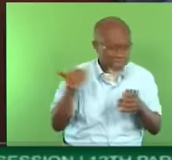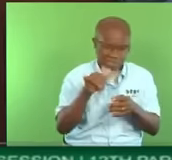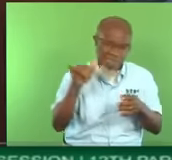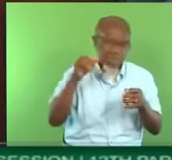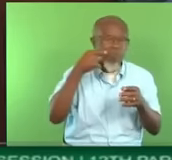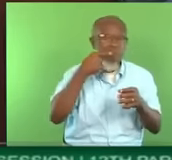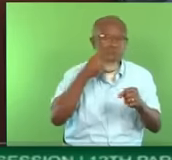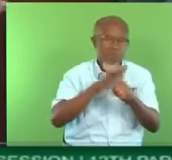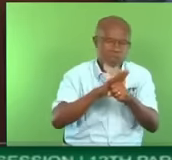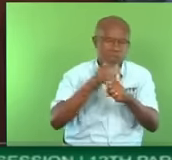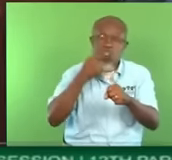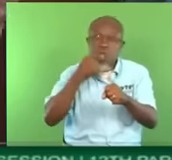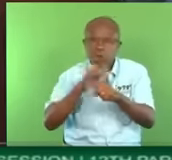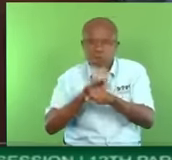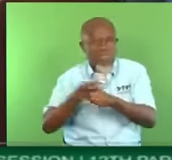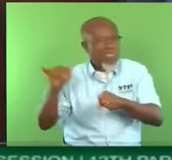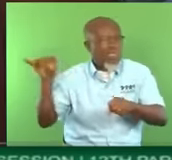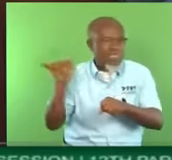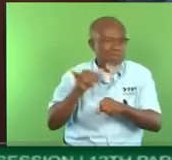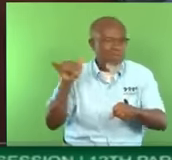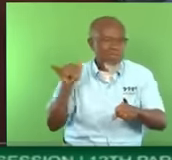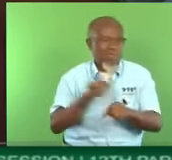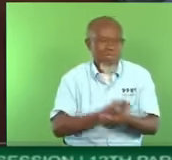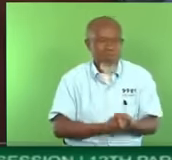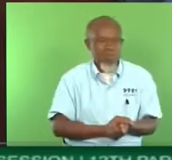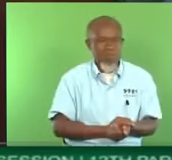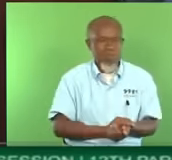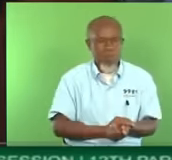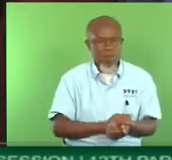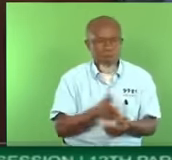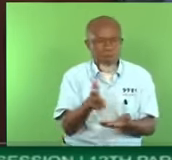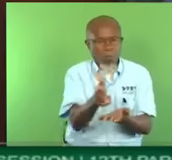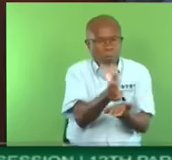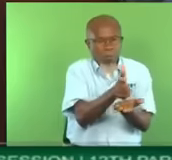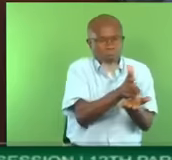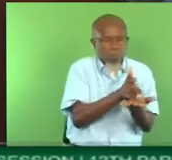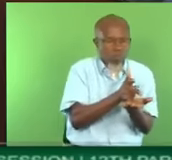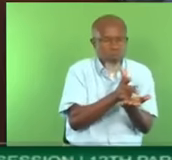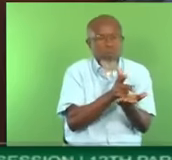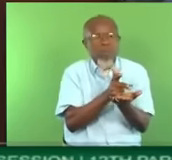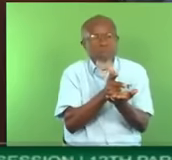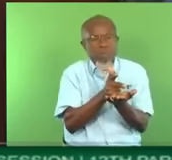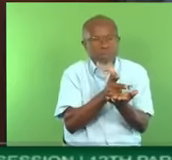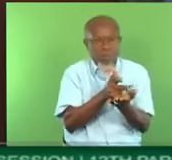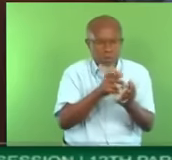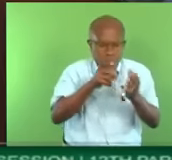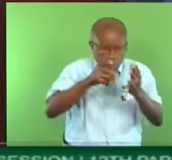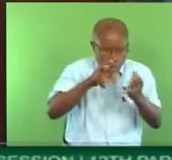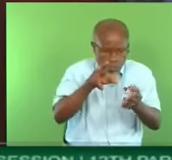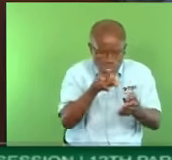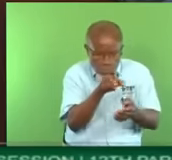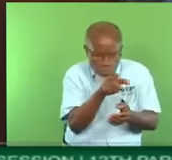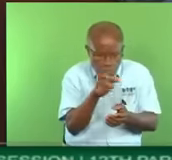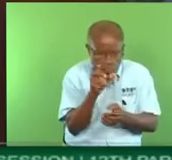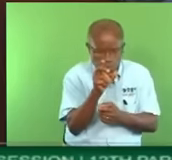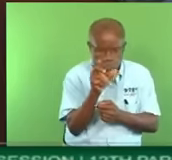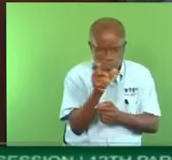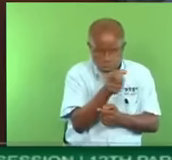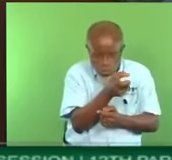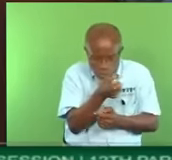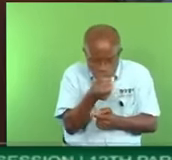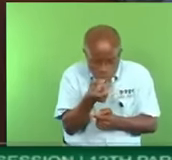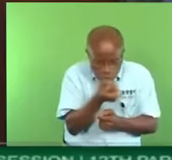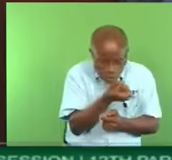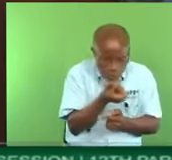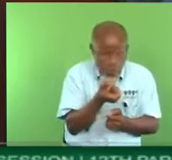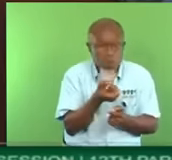The port scanners, we announced that they beat the table. Port scanners. You know those port scanners are being procured about five years now? And